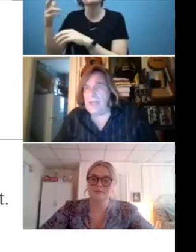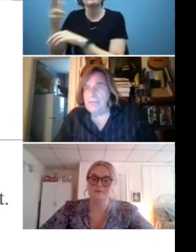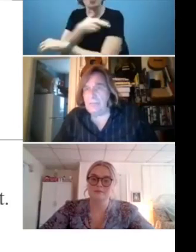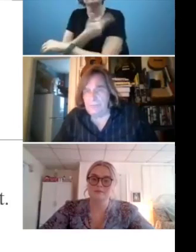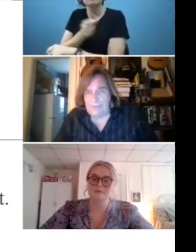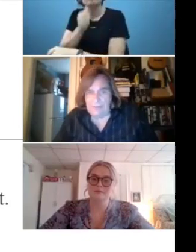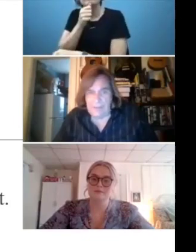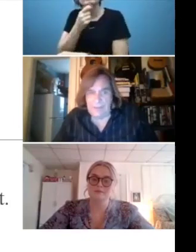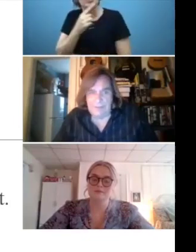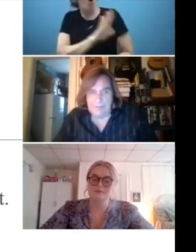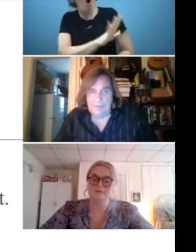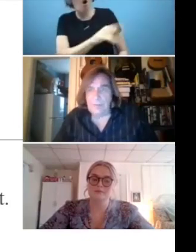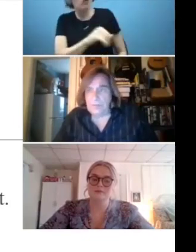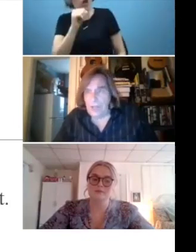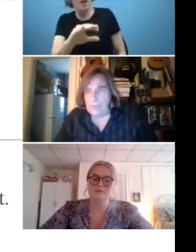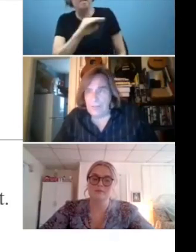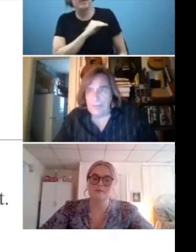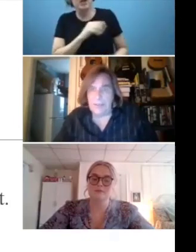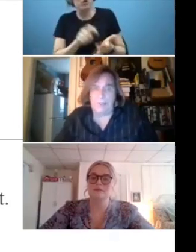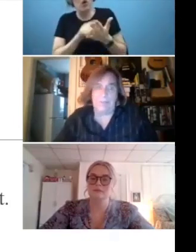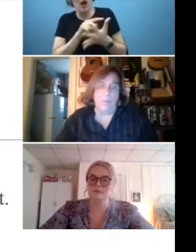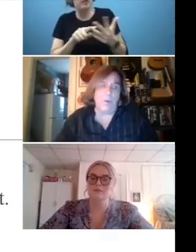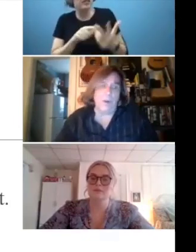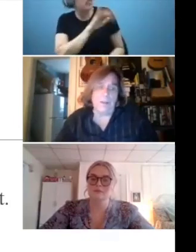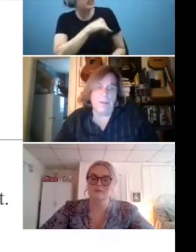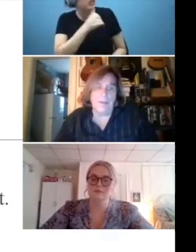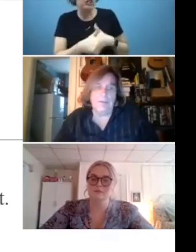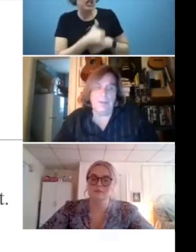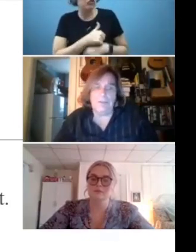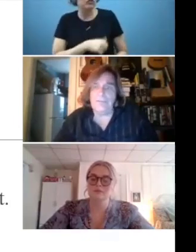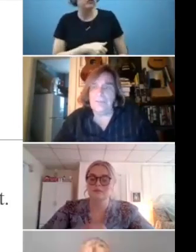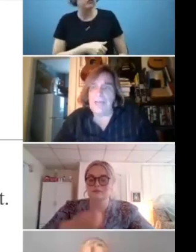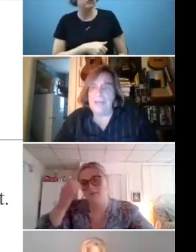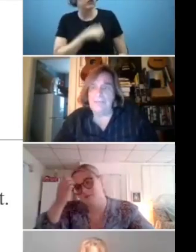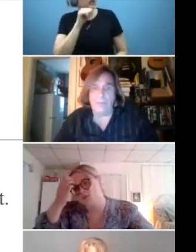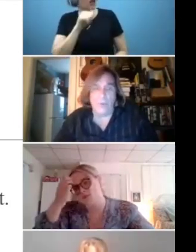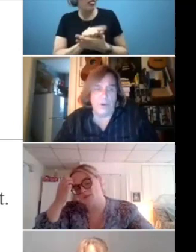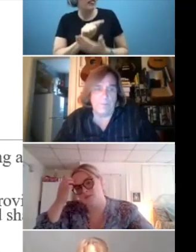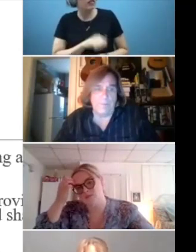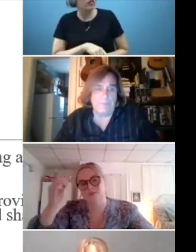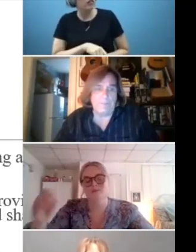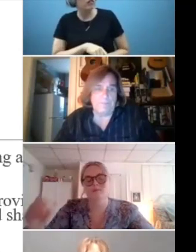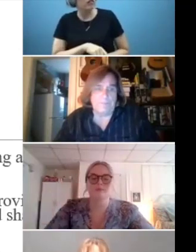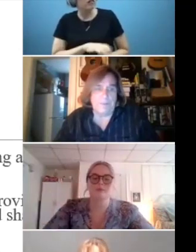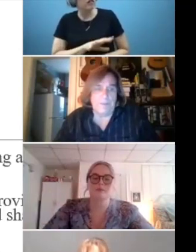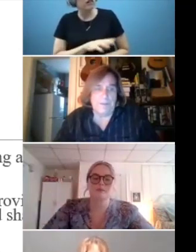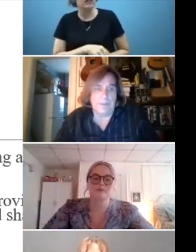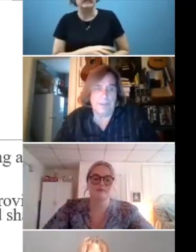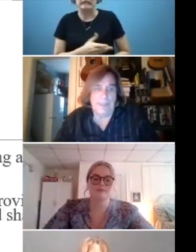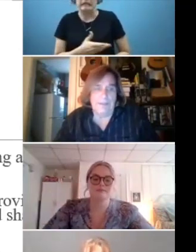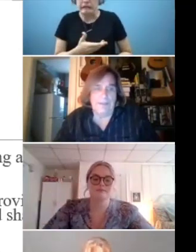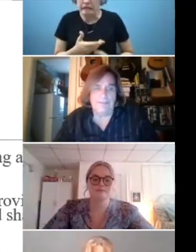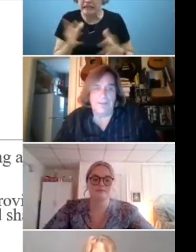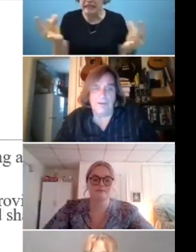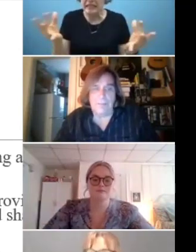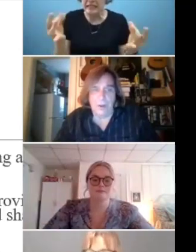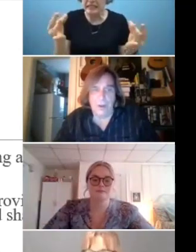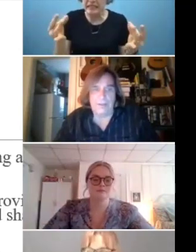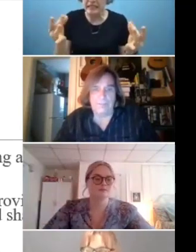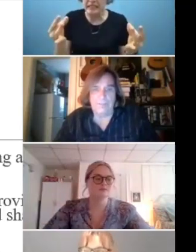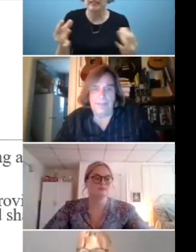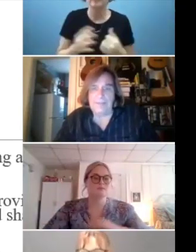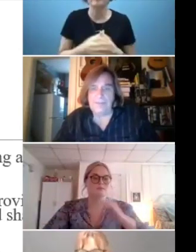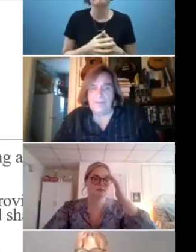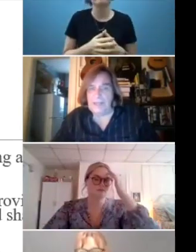and we don't have to investigate this. And we'll talk about that a little bit more. So let's go to slide four. And this is very